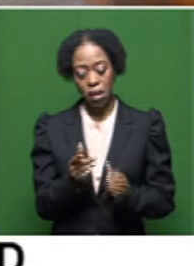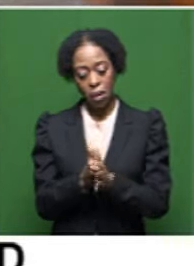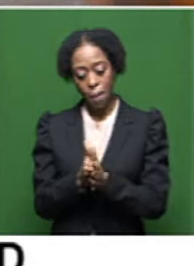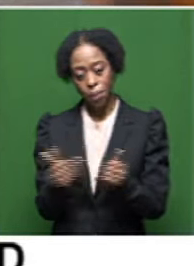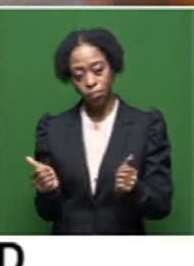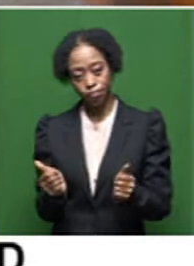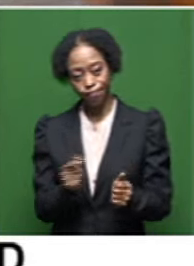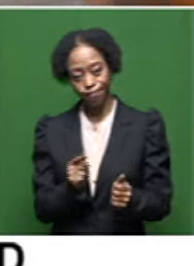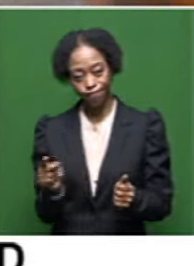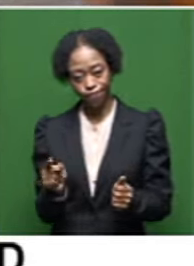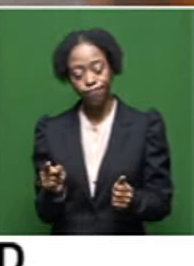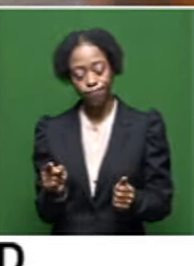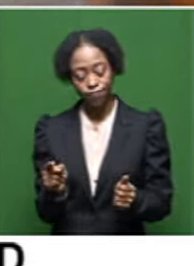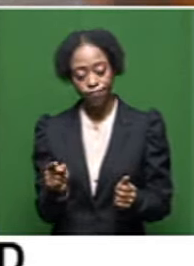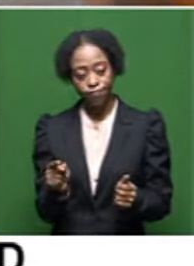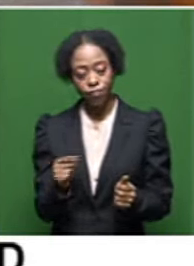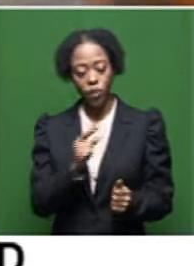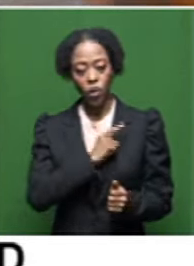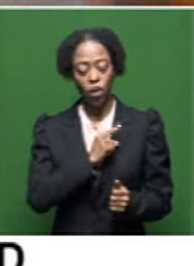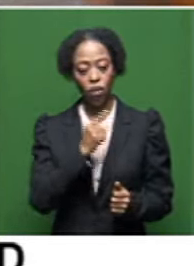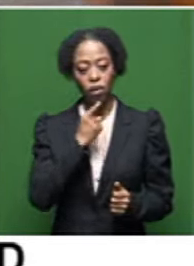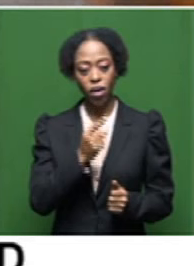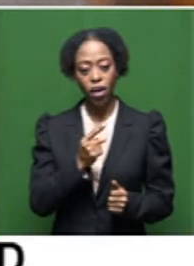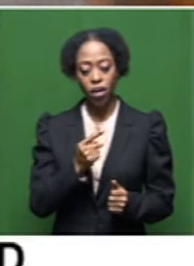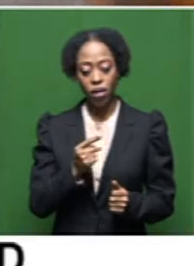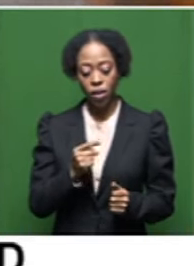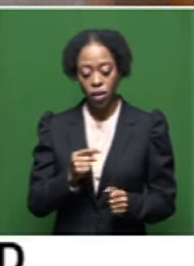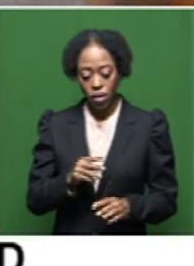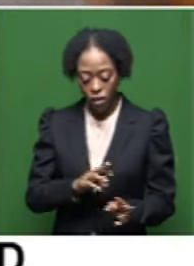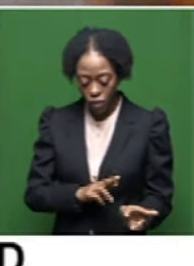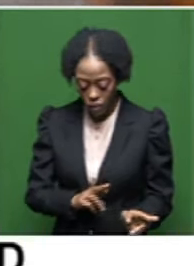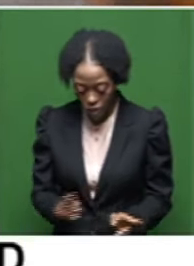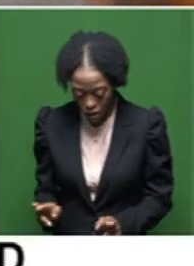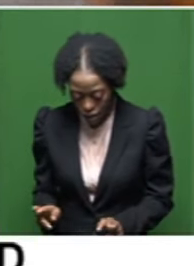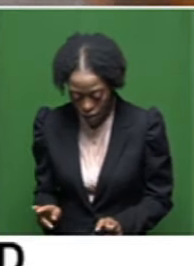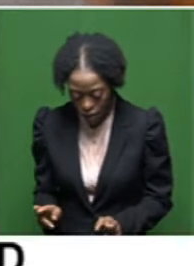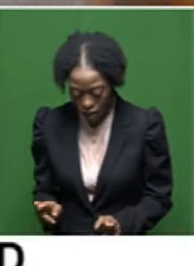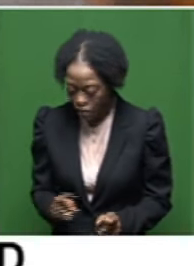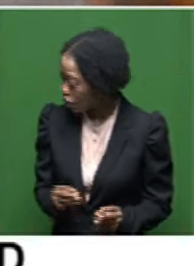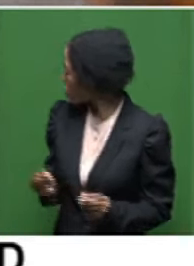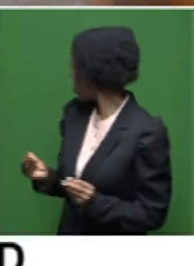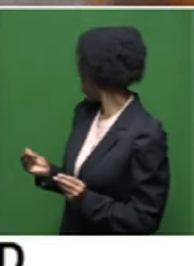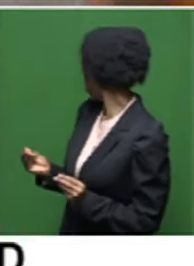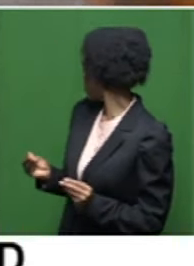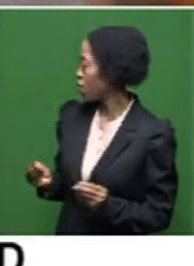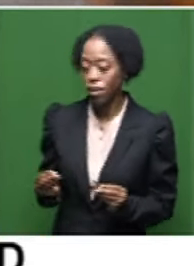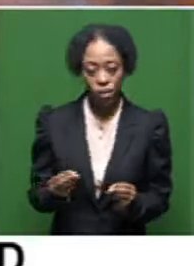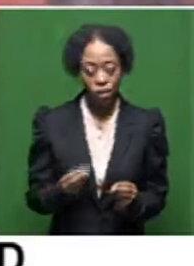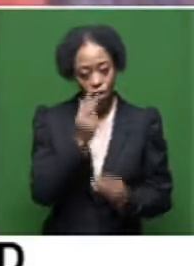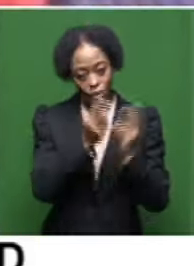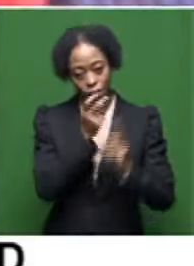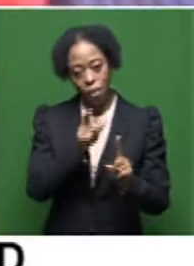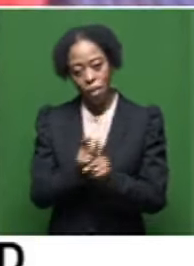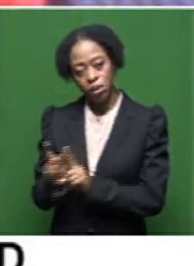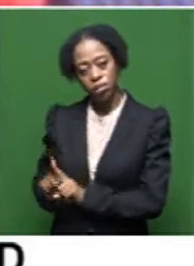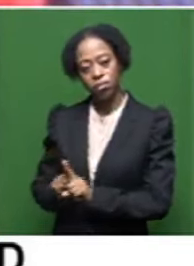And when we say, on your marks, get set. Before you go, turn around and find someone you can